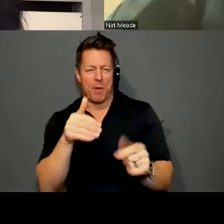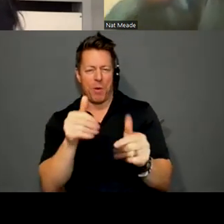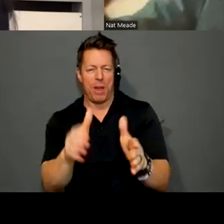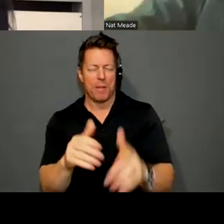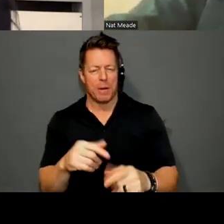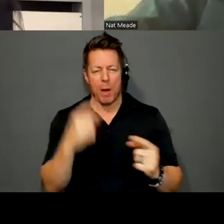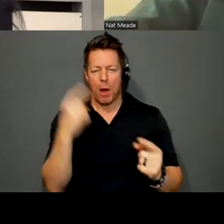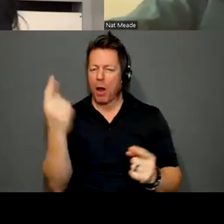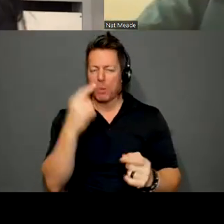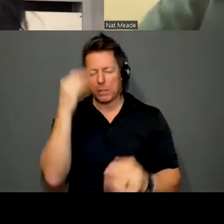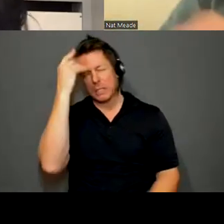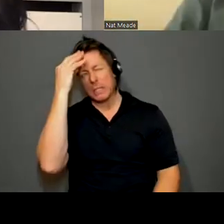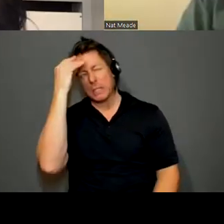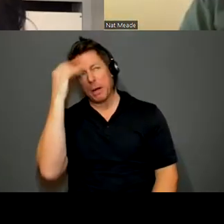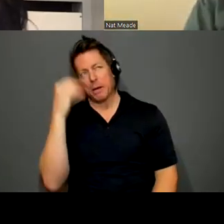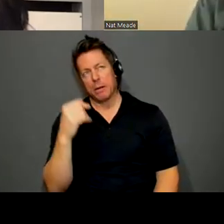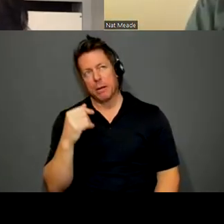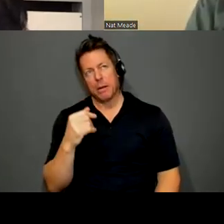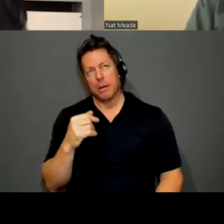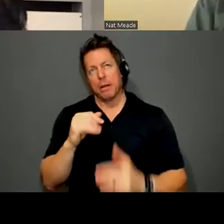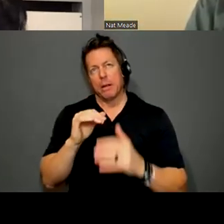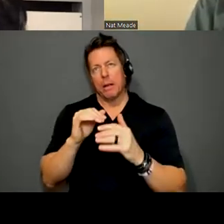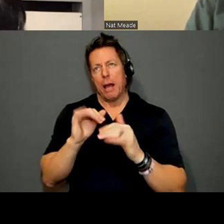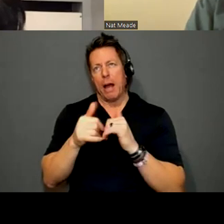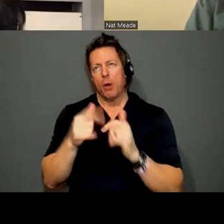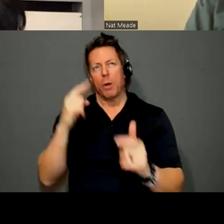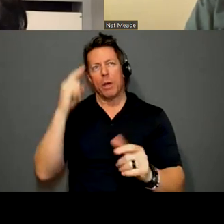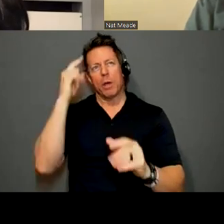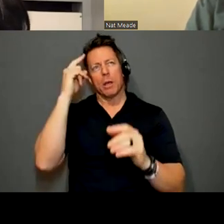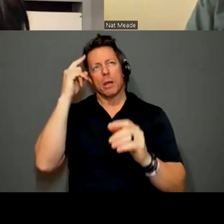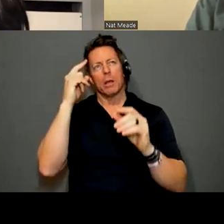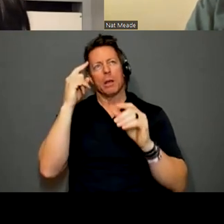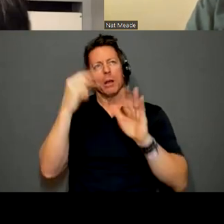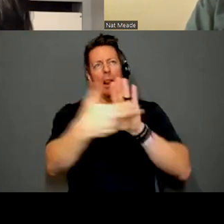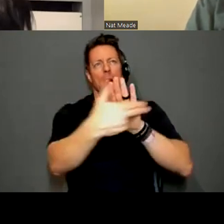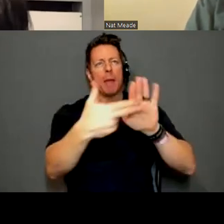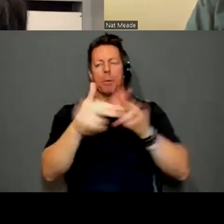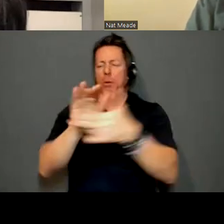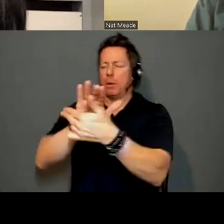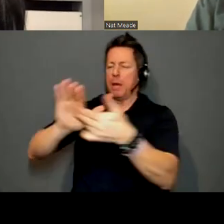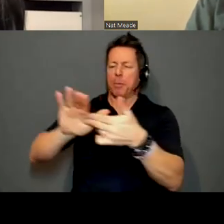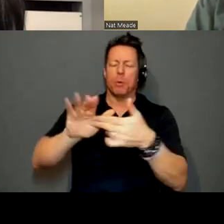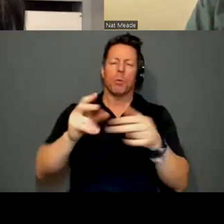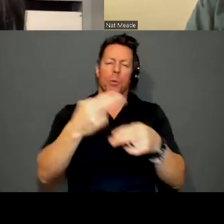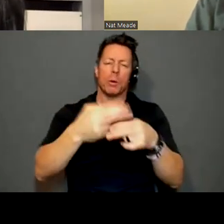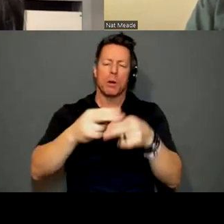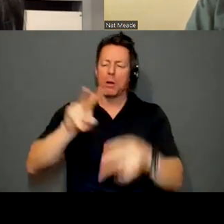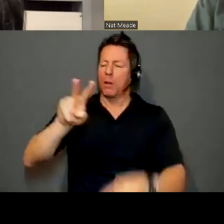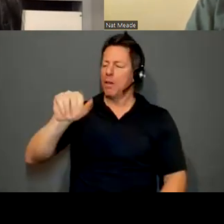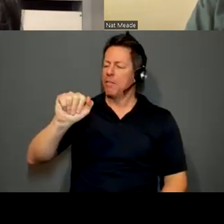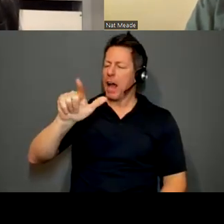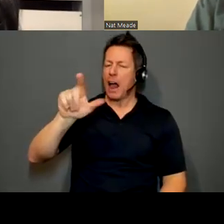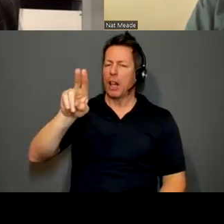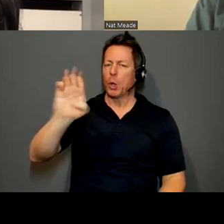thinking about where we assign value when it comes to link. Yeah. To the unseen,